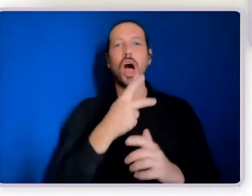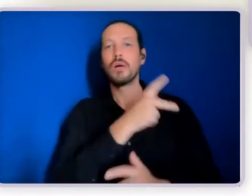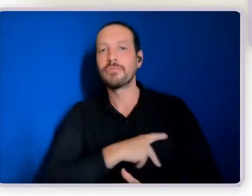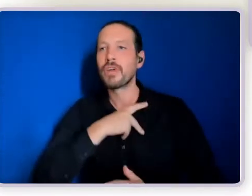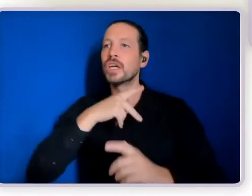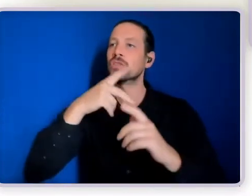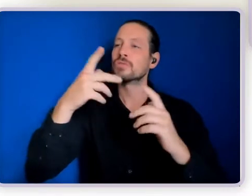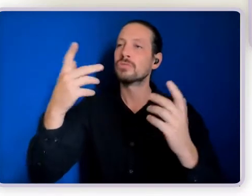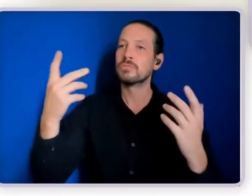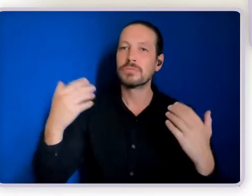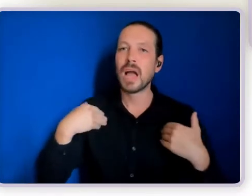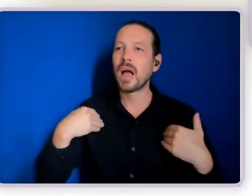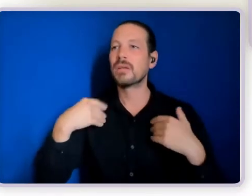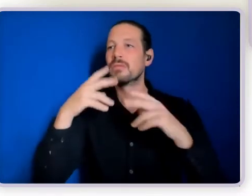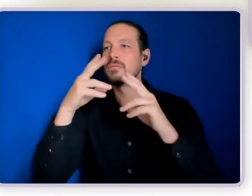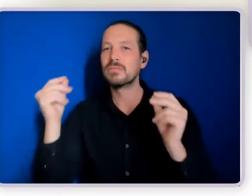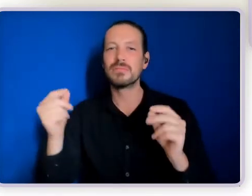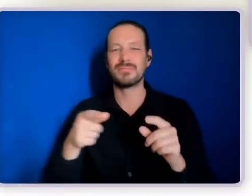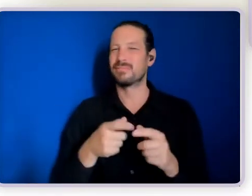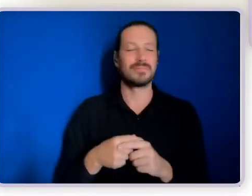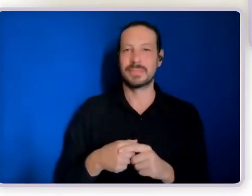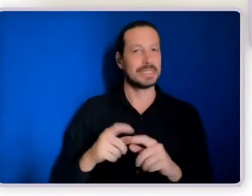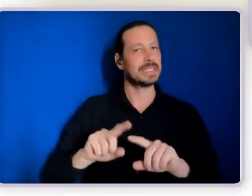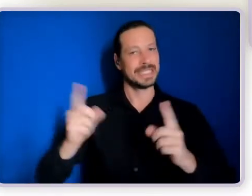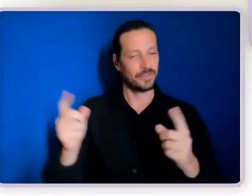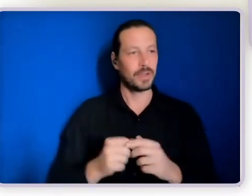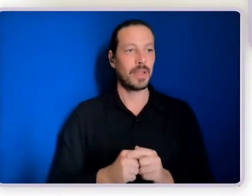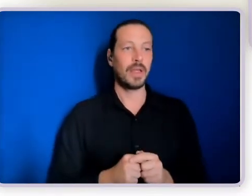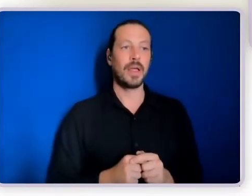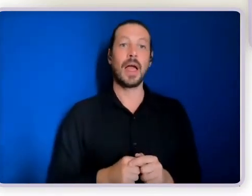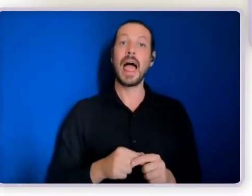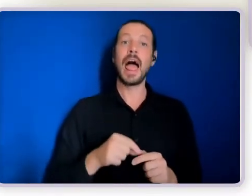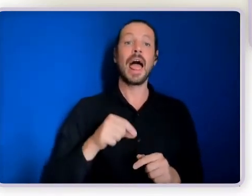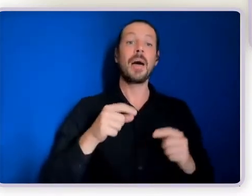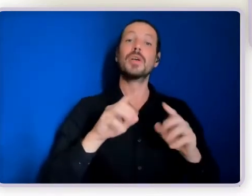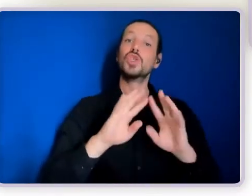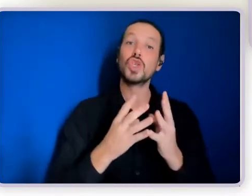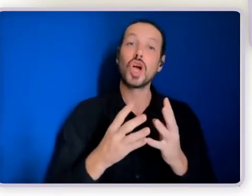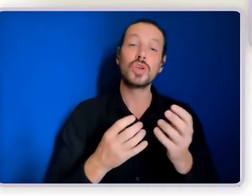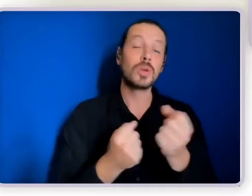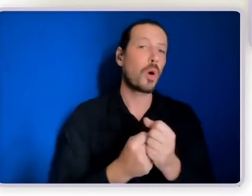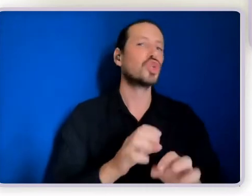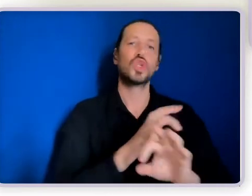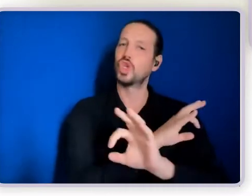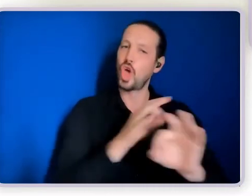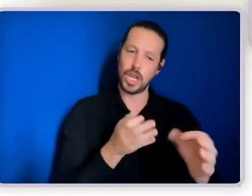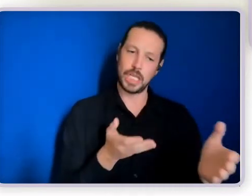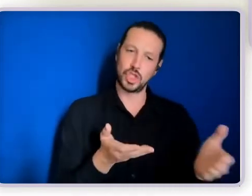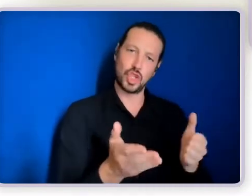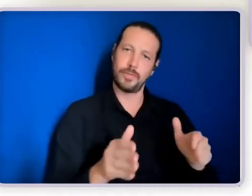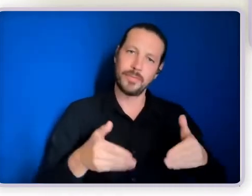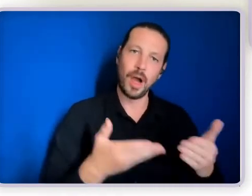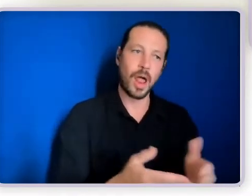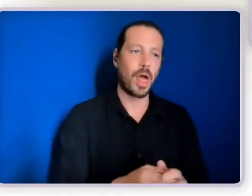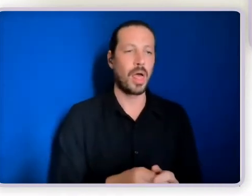And they're not a service response. This isn't a service provision, a way of providing for a person with a